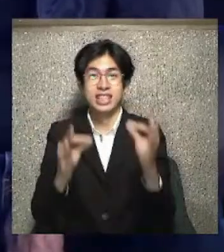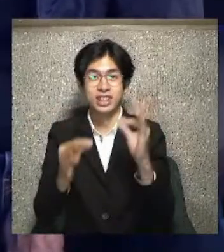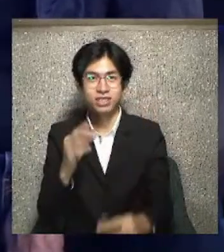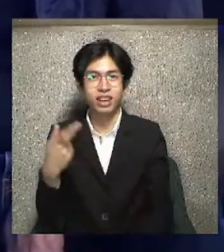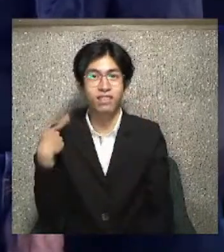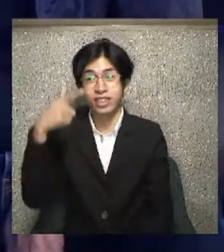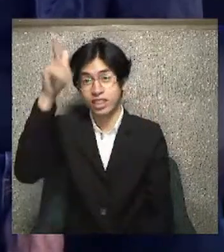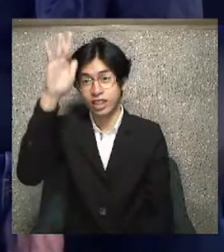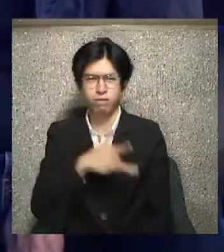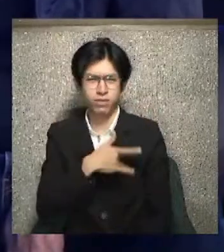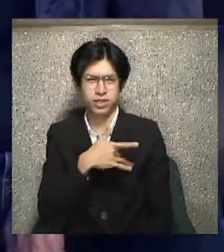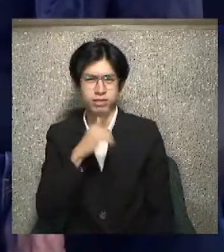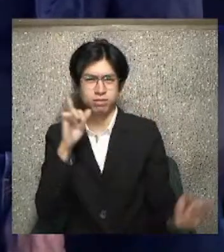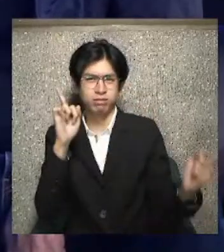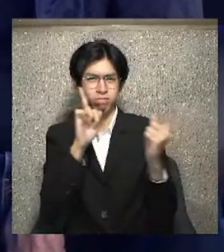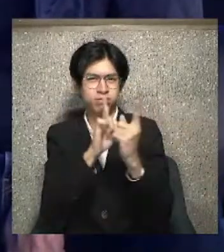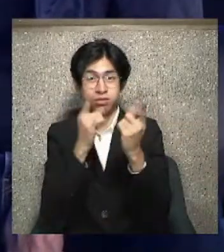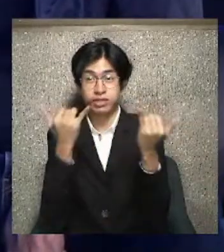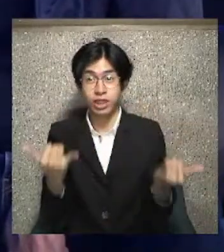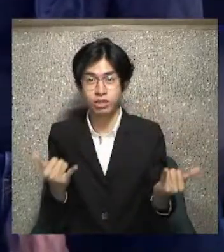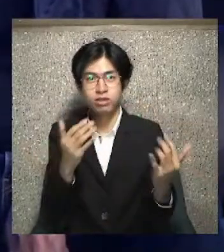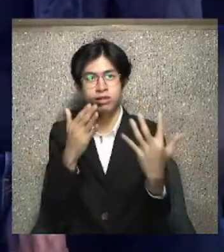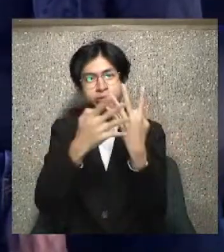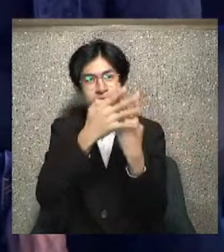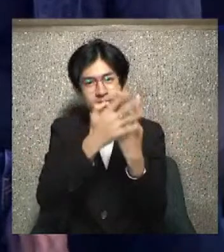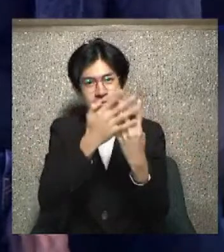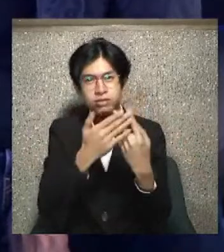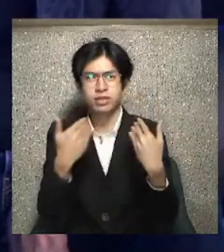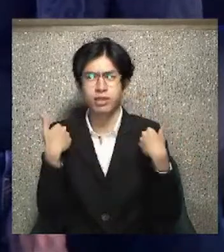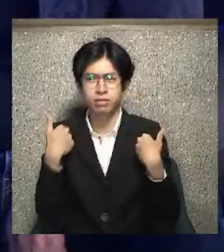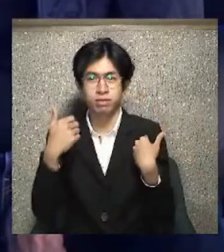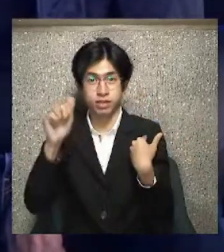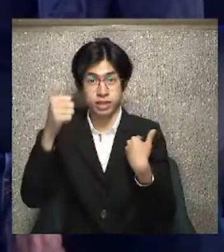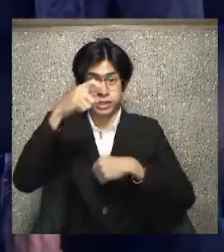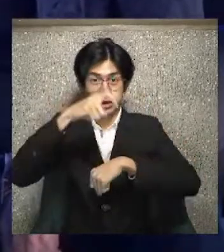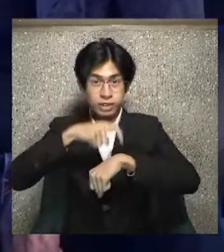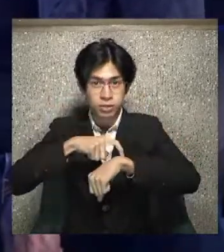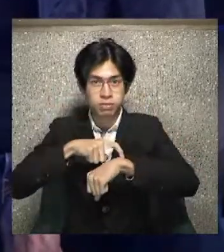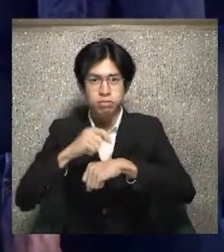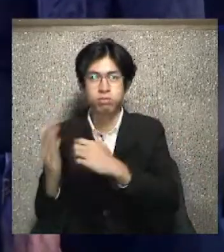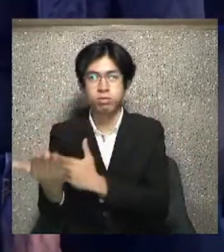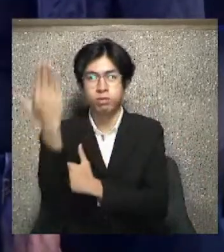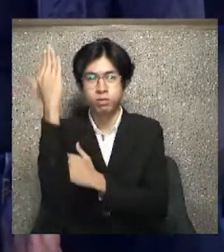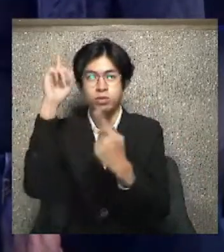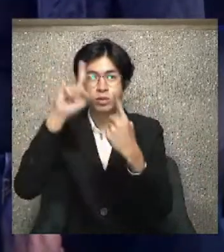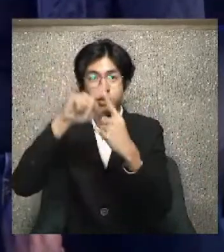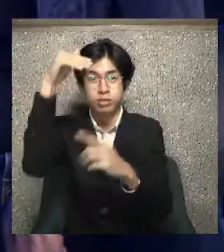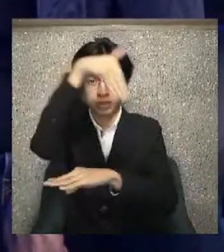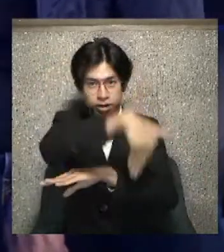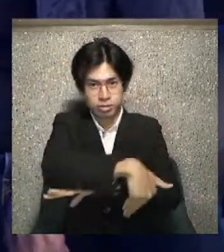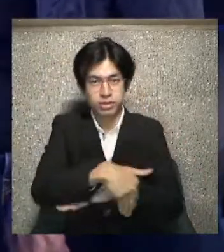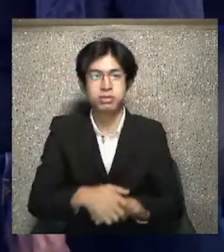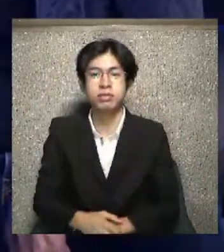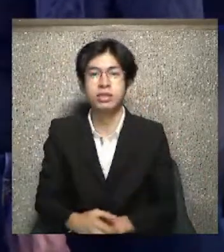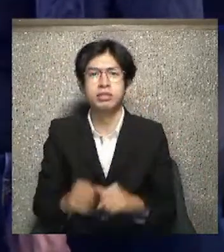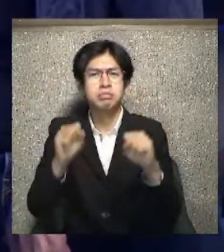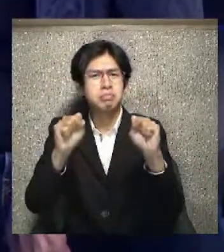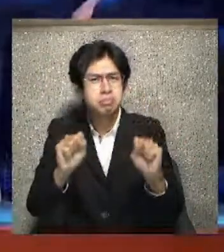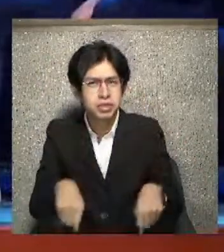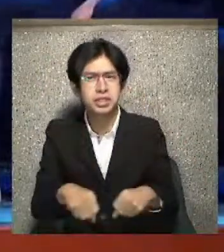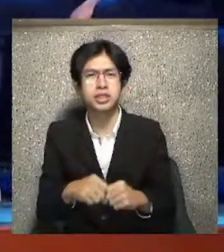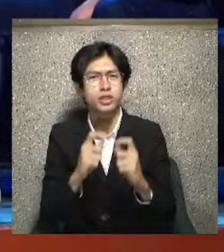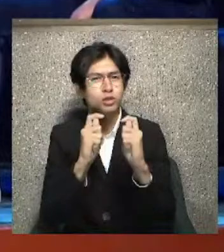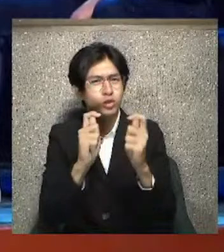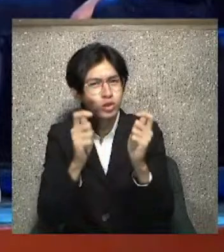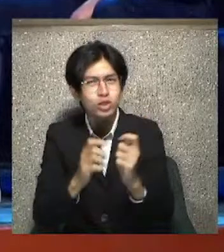go to Confession now, ongoing, 10 a.m. to 1 p.m. today. We made it available for you so you can immediately catch up. That's